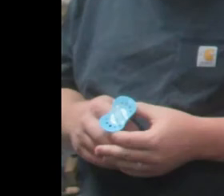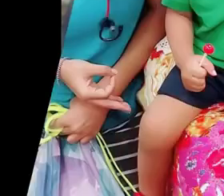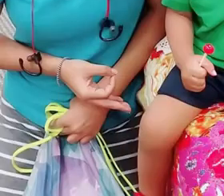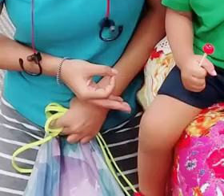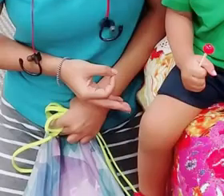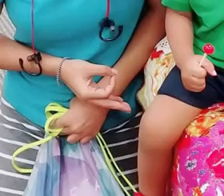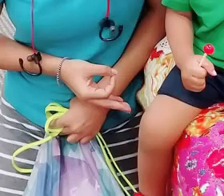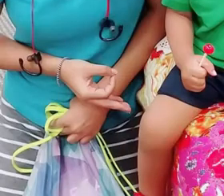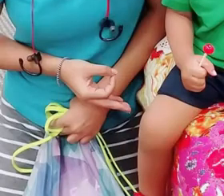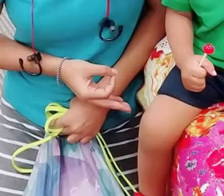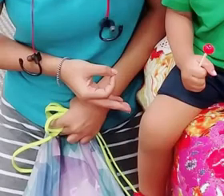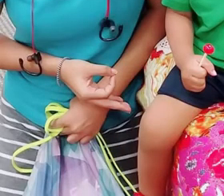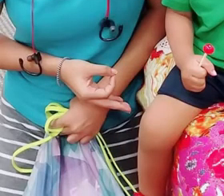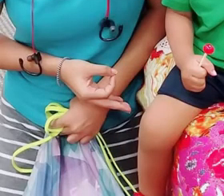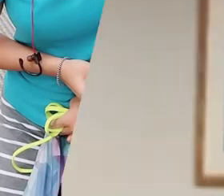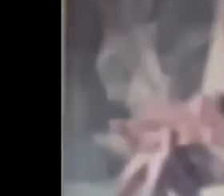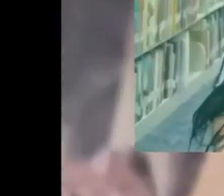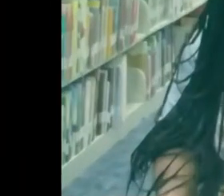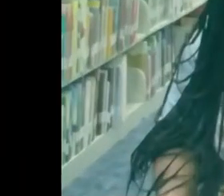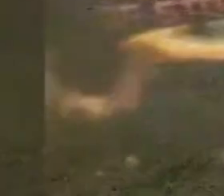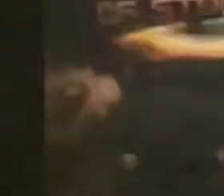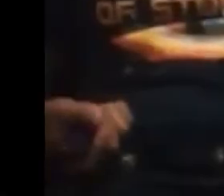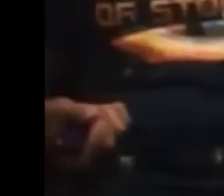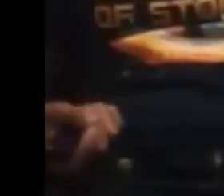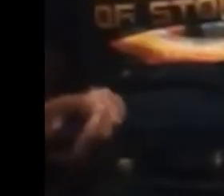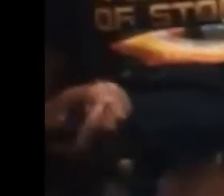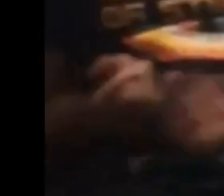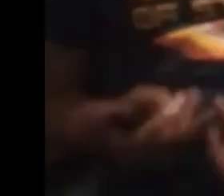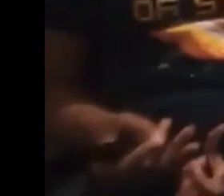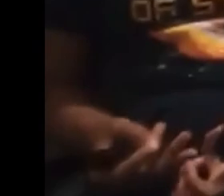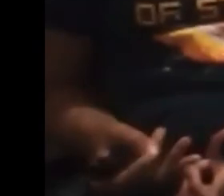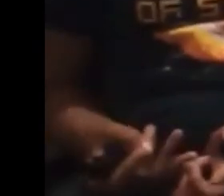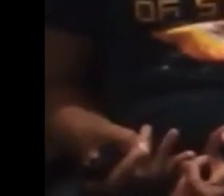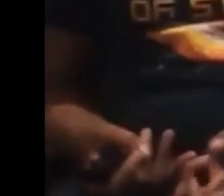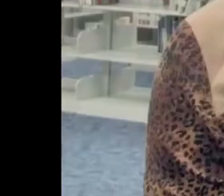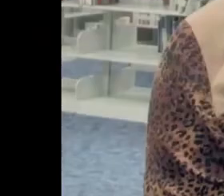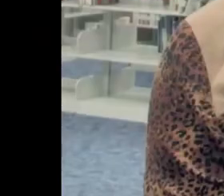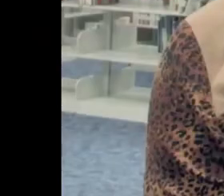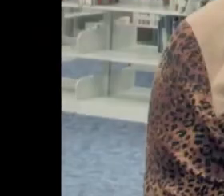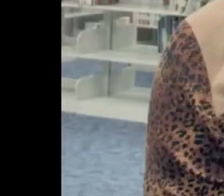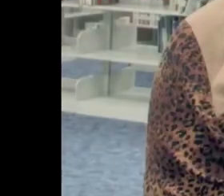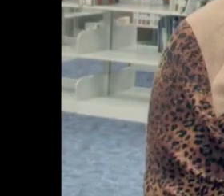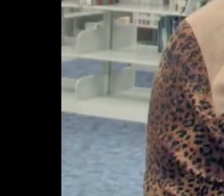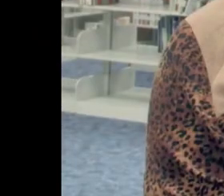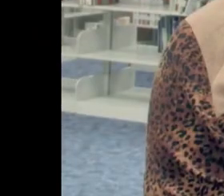and learn forever. Let's listen and learn together.